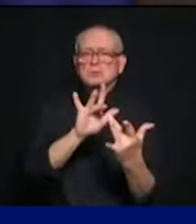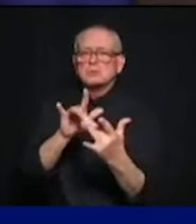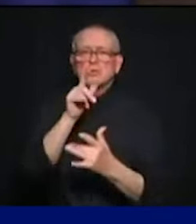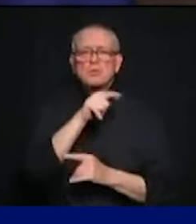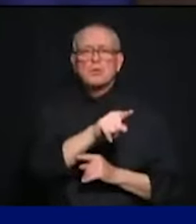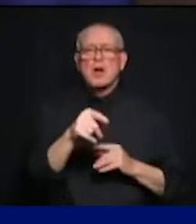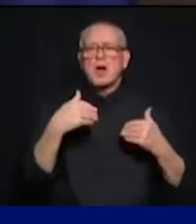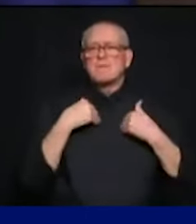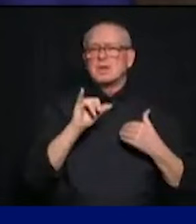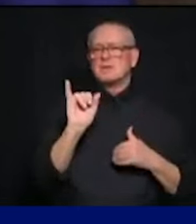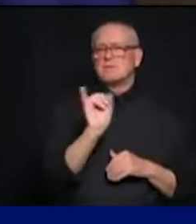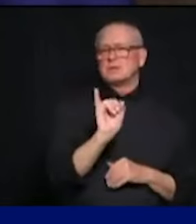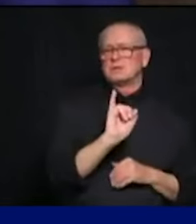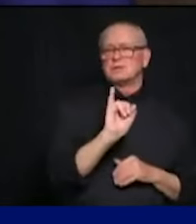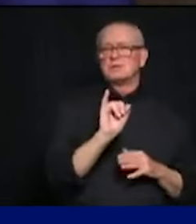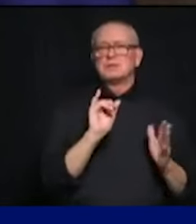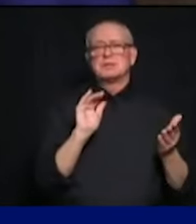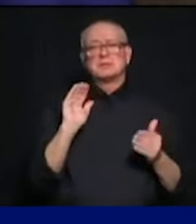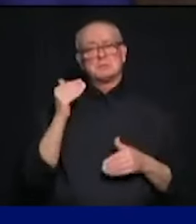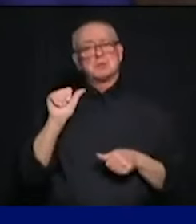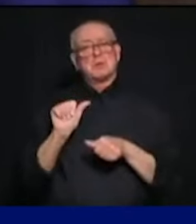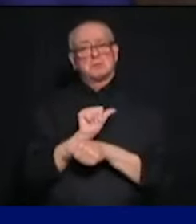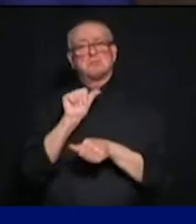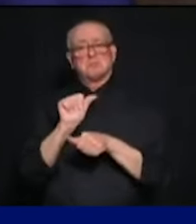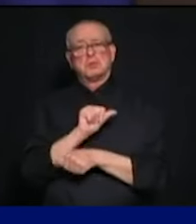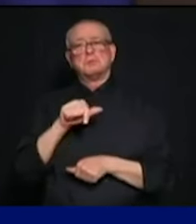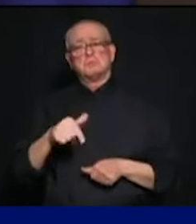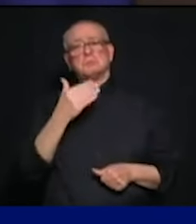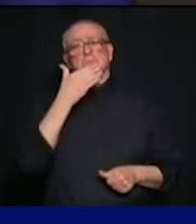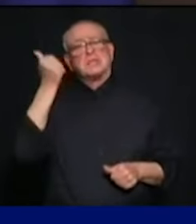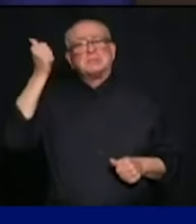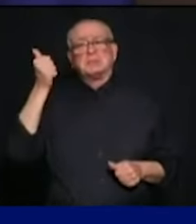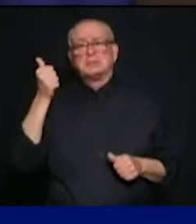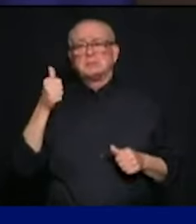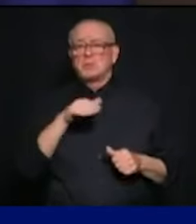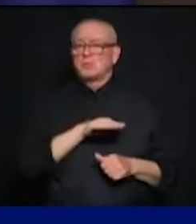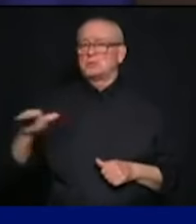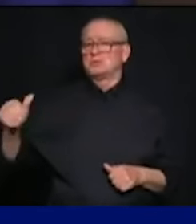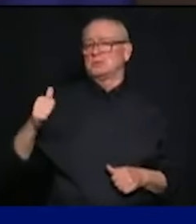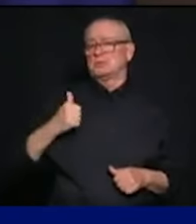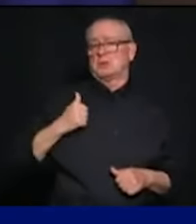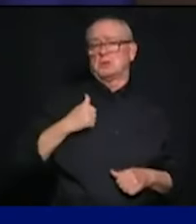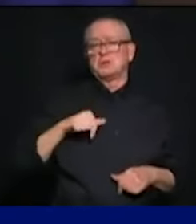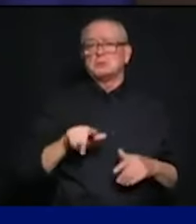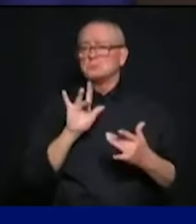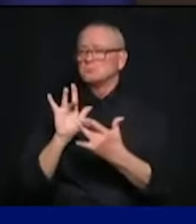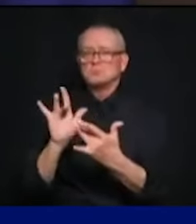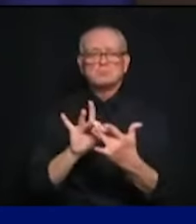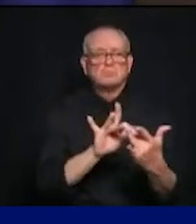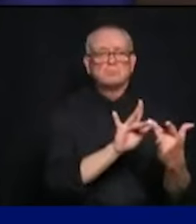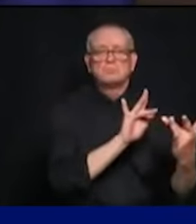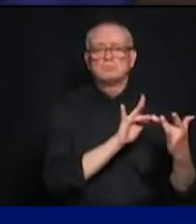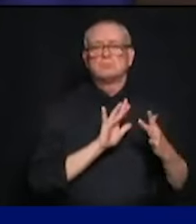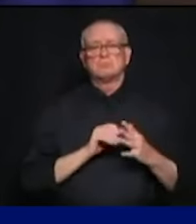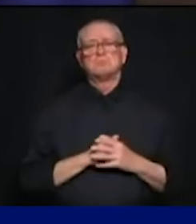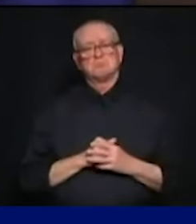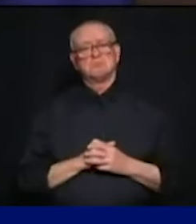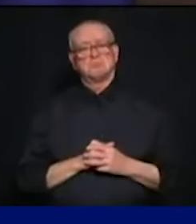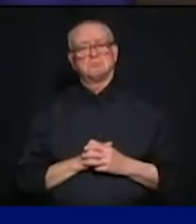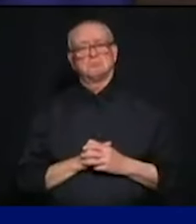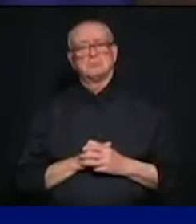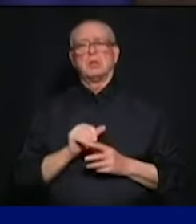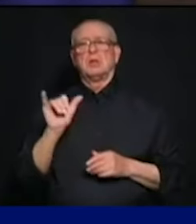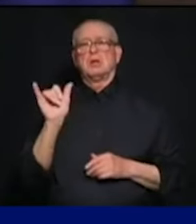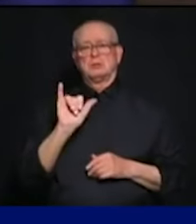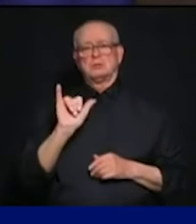provinces to date and we will expand those efforts. Number three, strong border screening. I